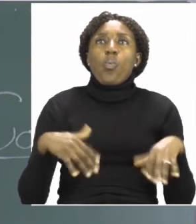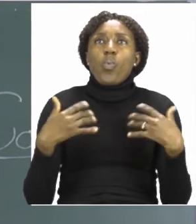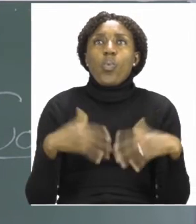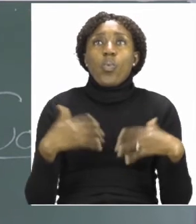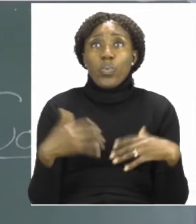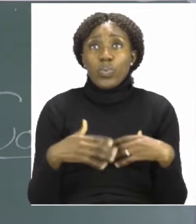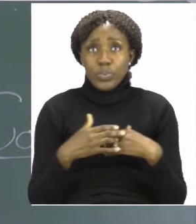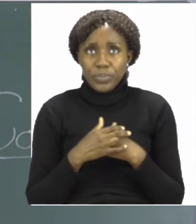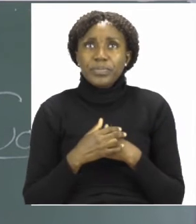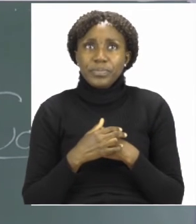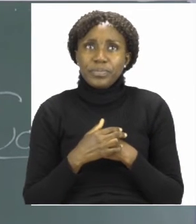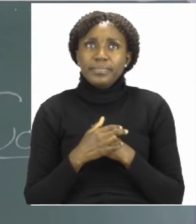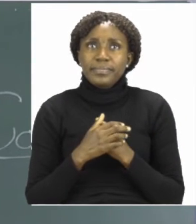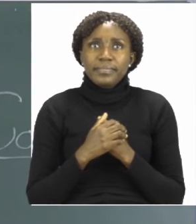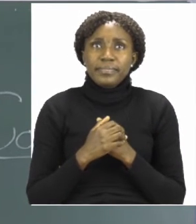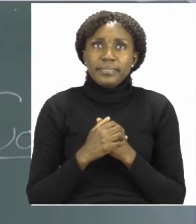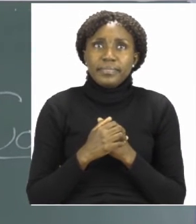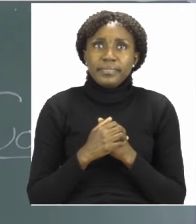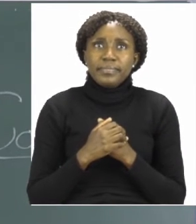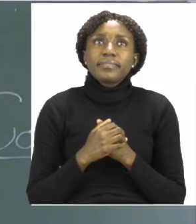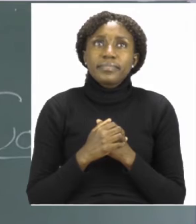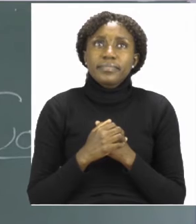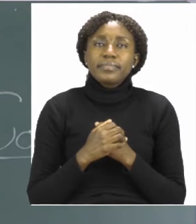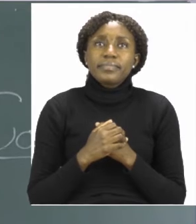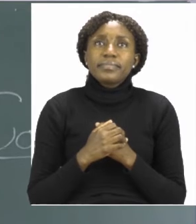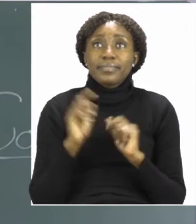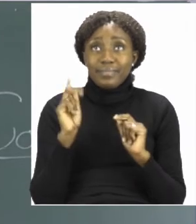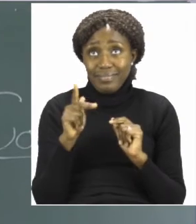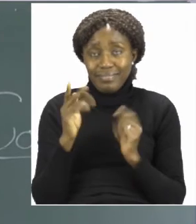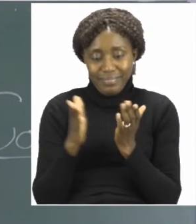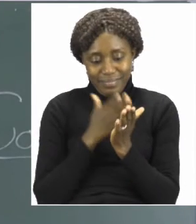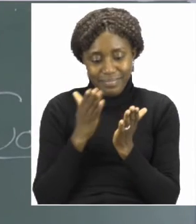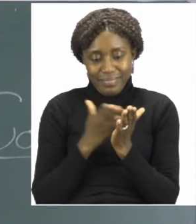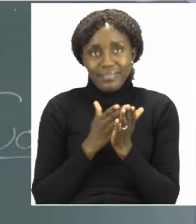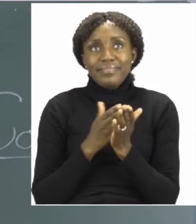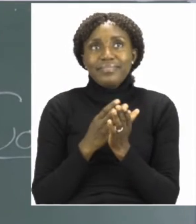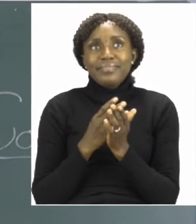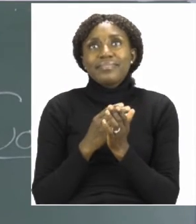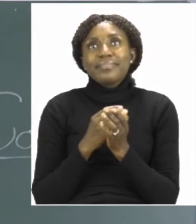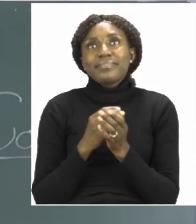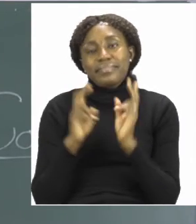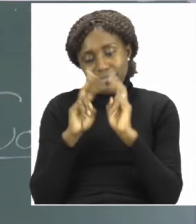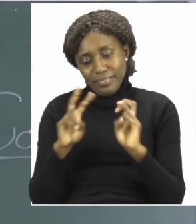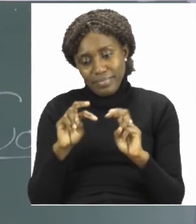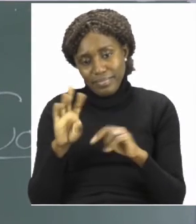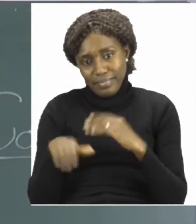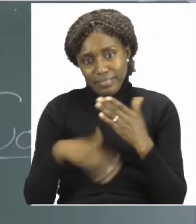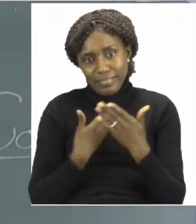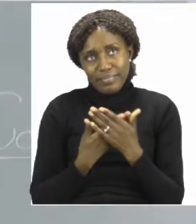Now everyone we can go back to the booklet and find the picture of your